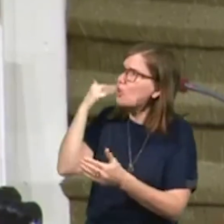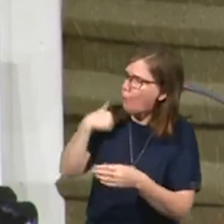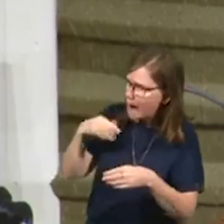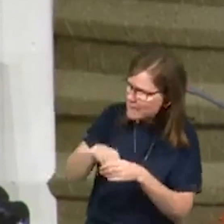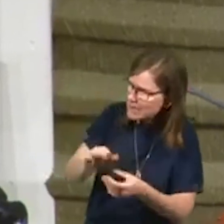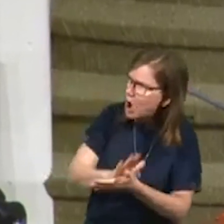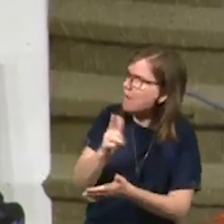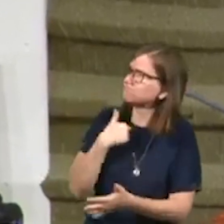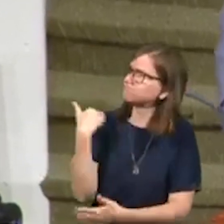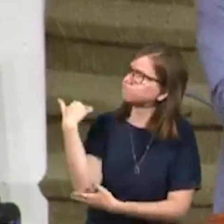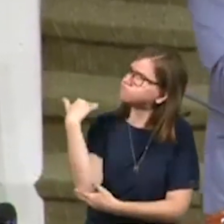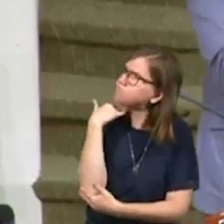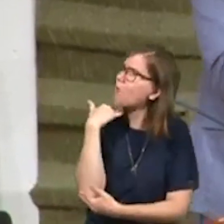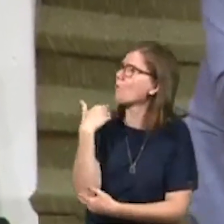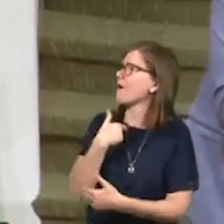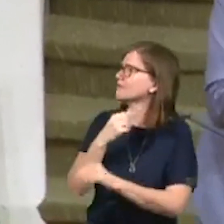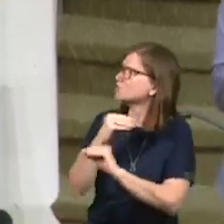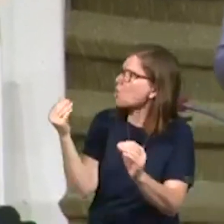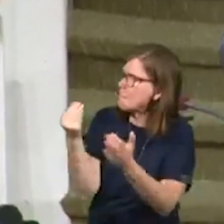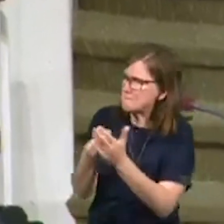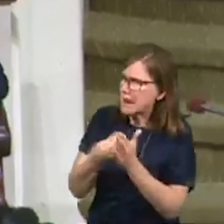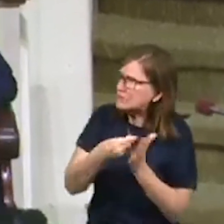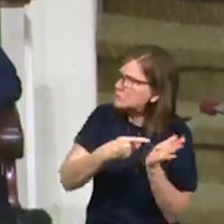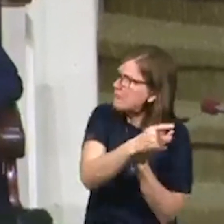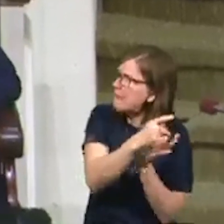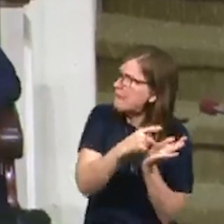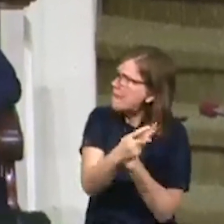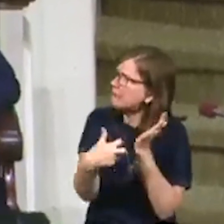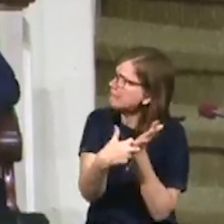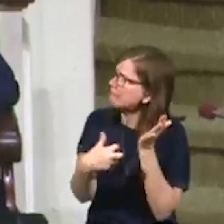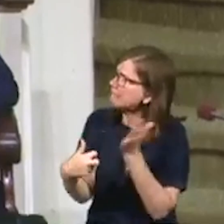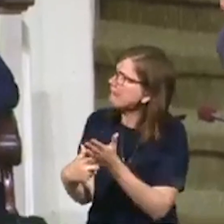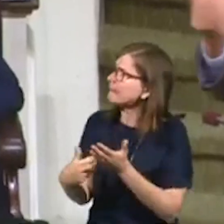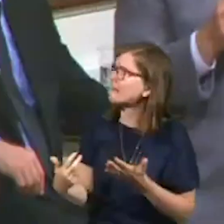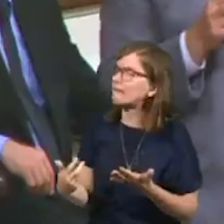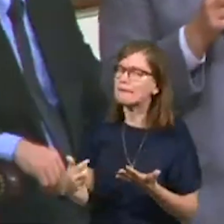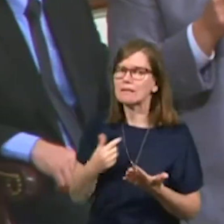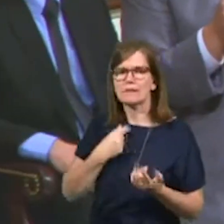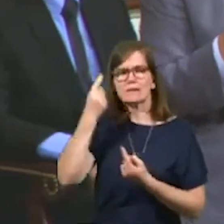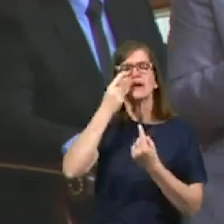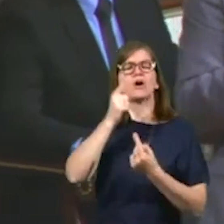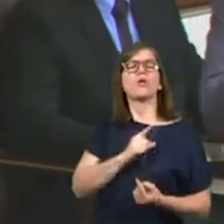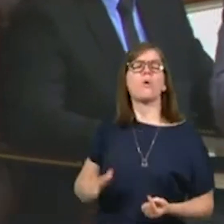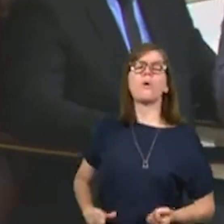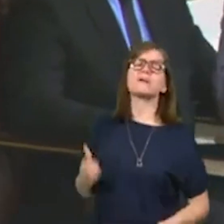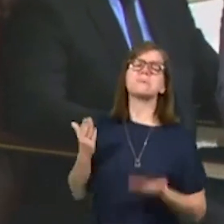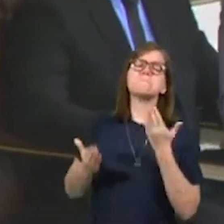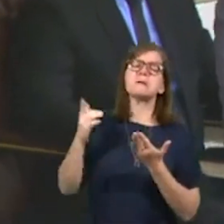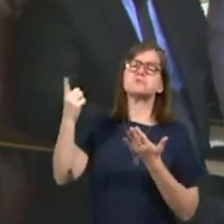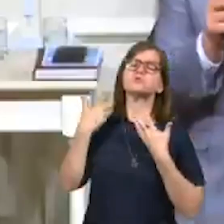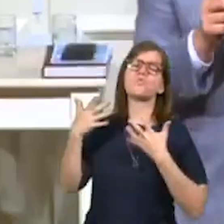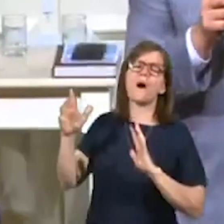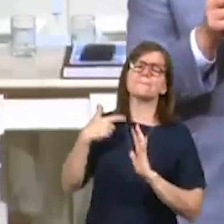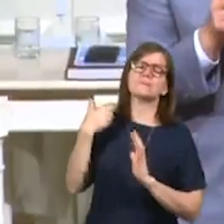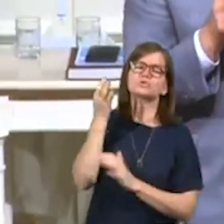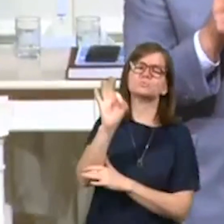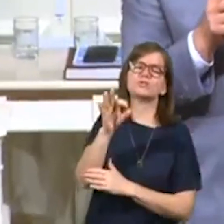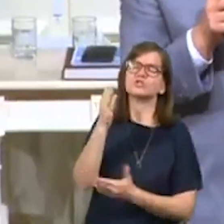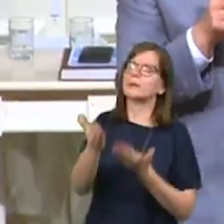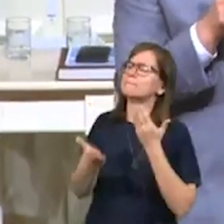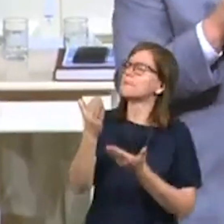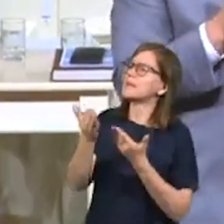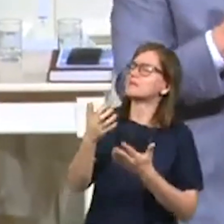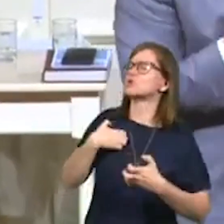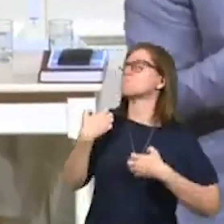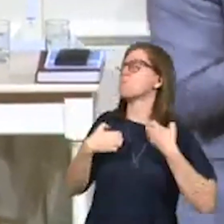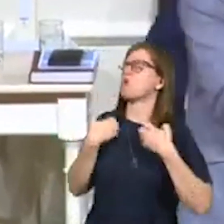college. I'm broke as a joke. I don't have the money for these tickets. And I began to think, Lord, maybe you don't want me to preach. Lord, maybe, maybe it